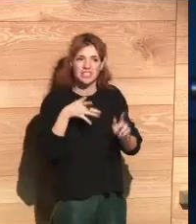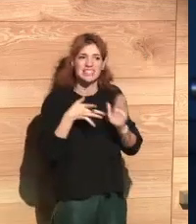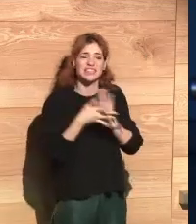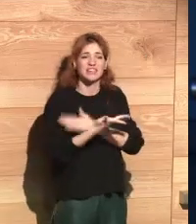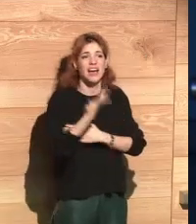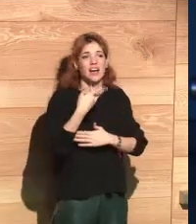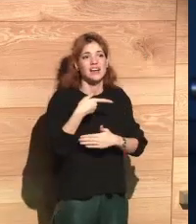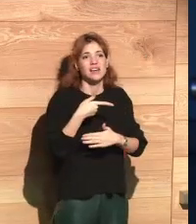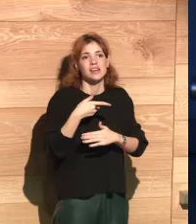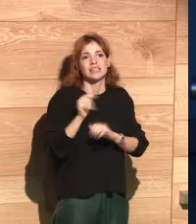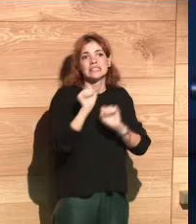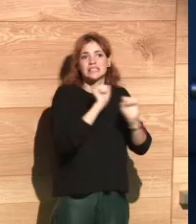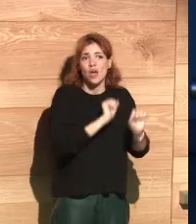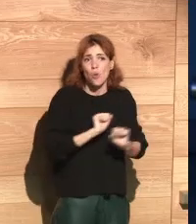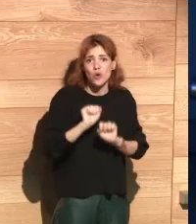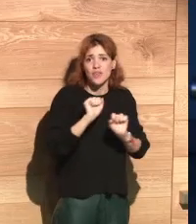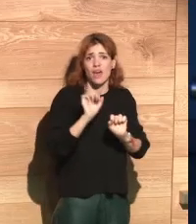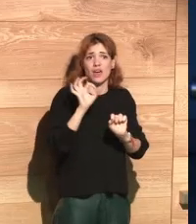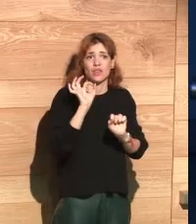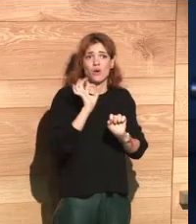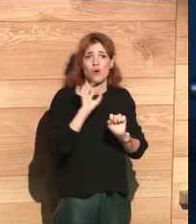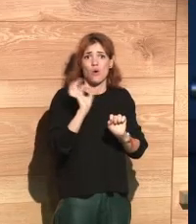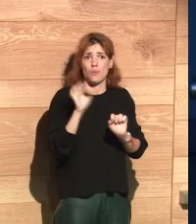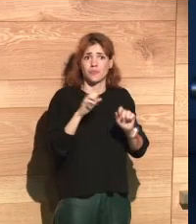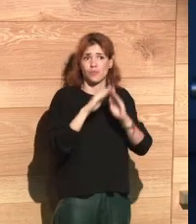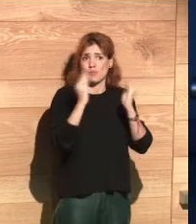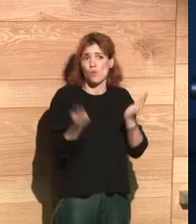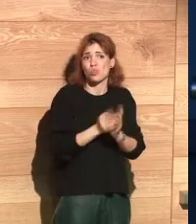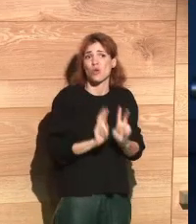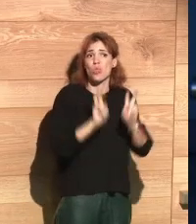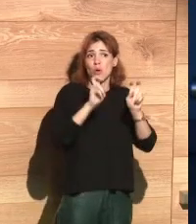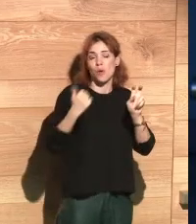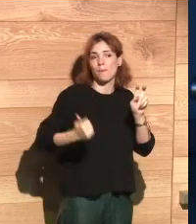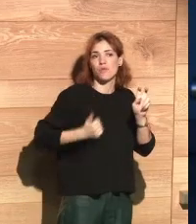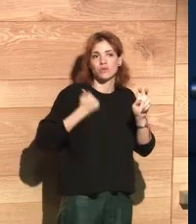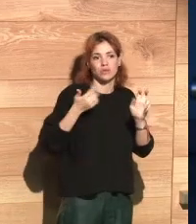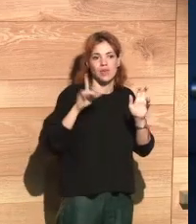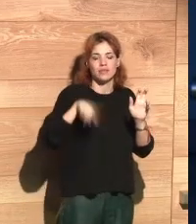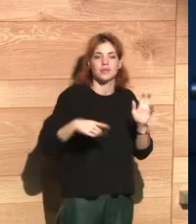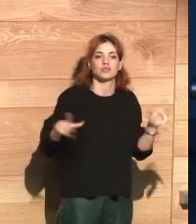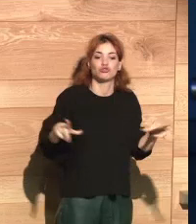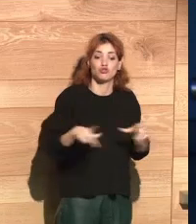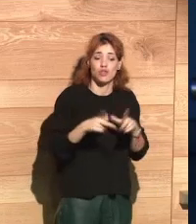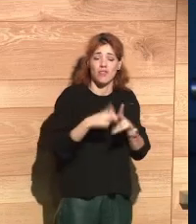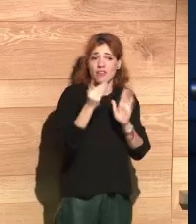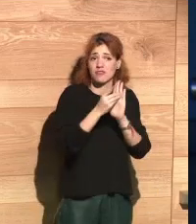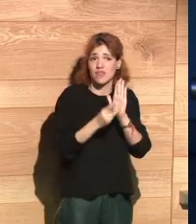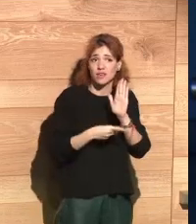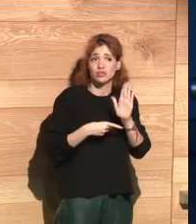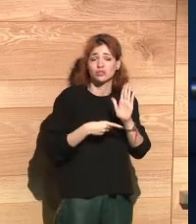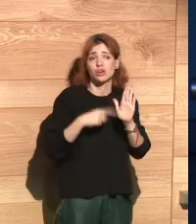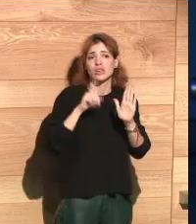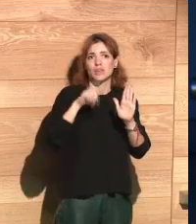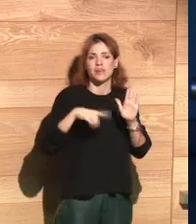concerned about privacy and safety, and this also is a danger for the new world of opportunities, and